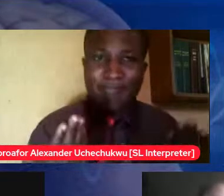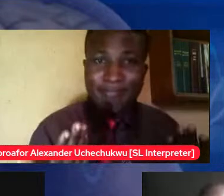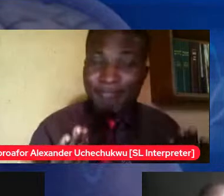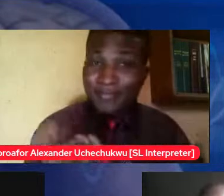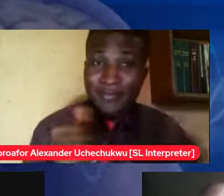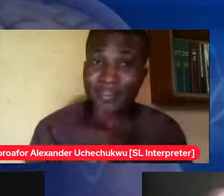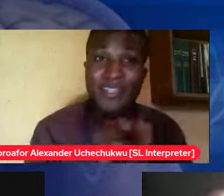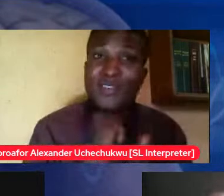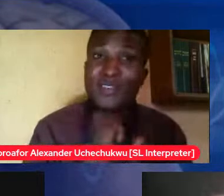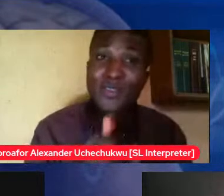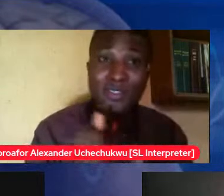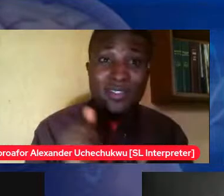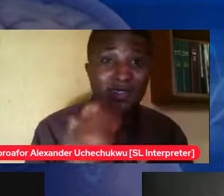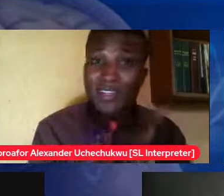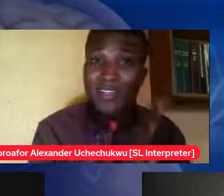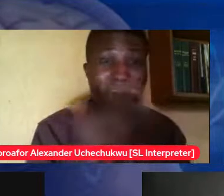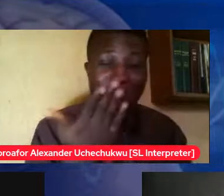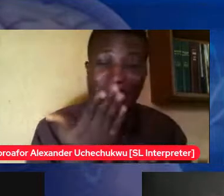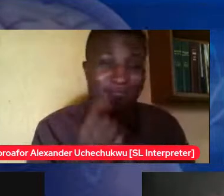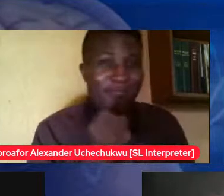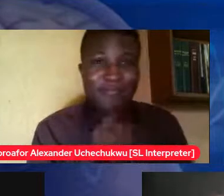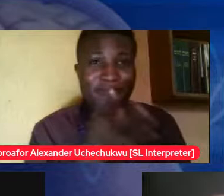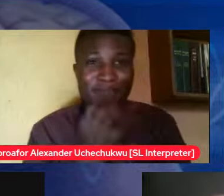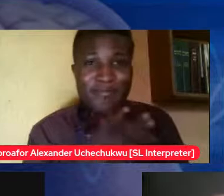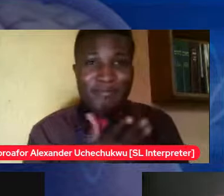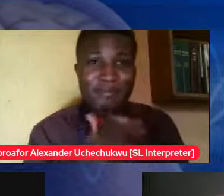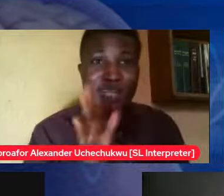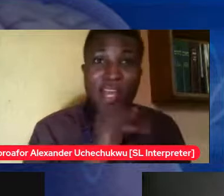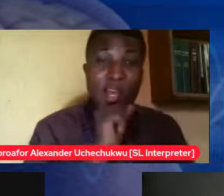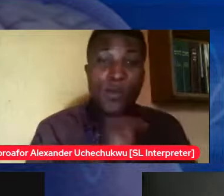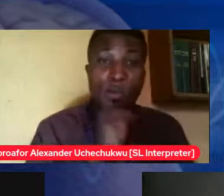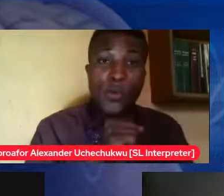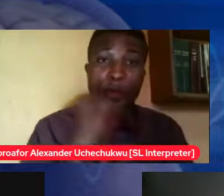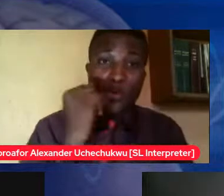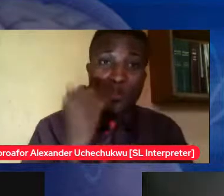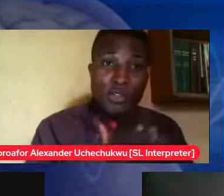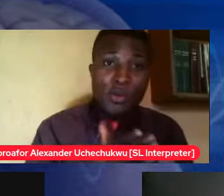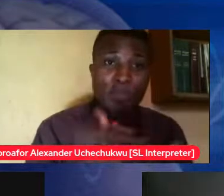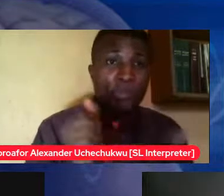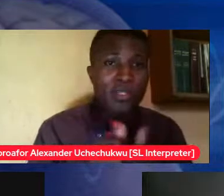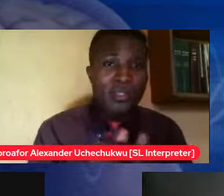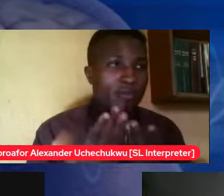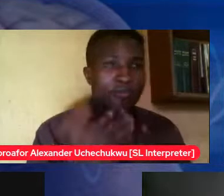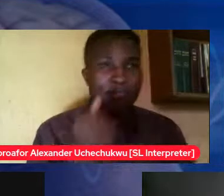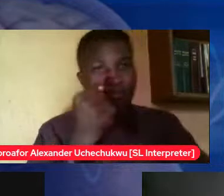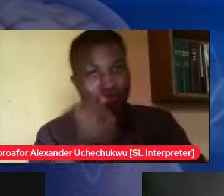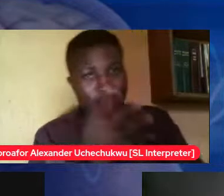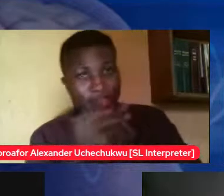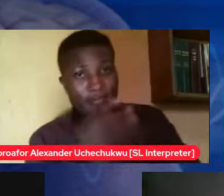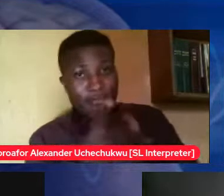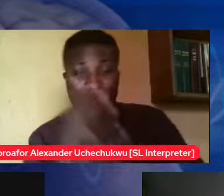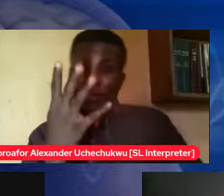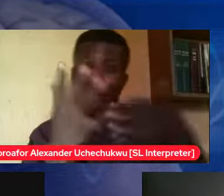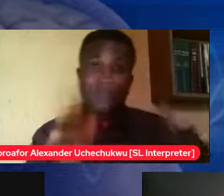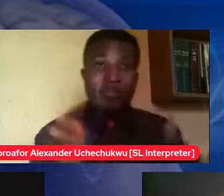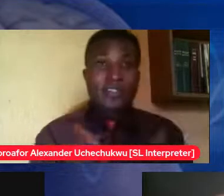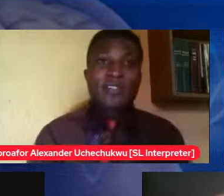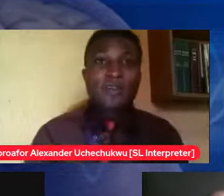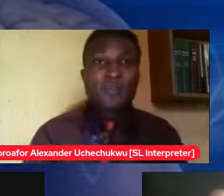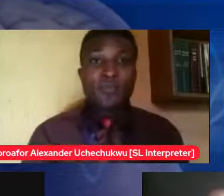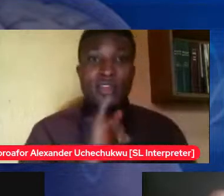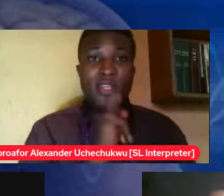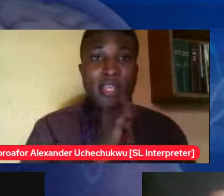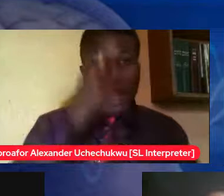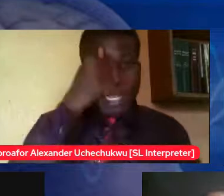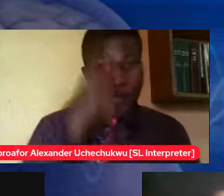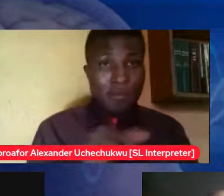with coaching and so when i hear so i've heard parents say to i mean i i was i remember that i was on the group i was on the cerebral palsy group recently